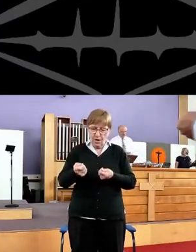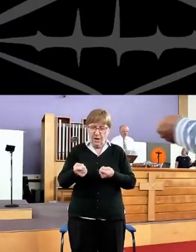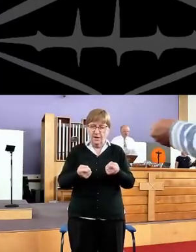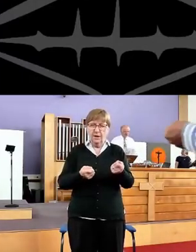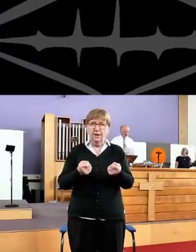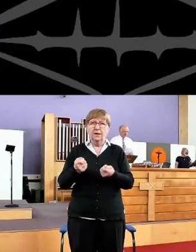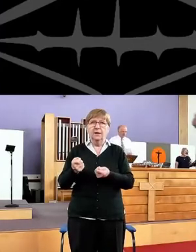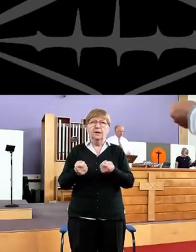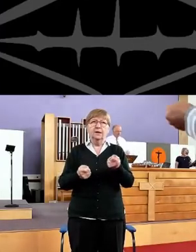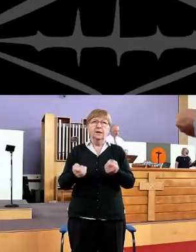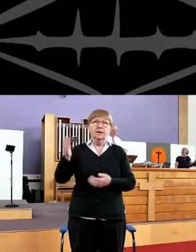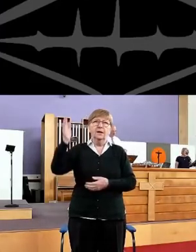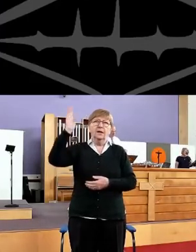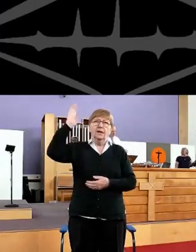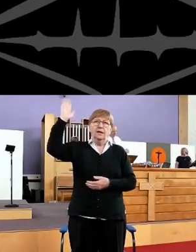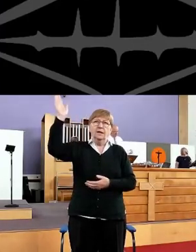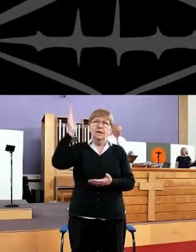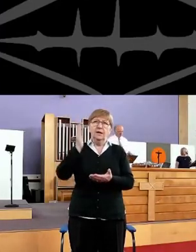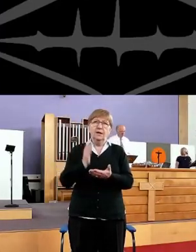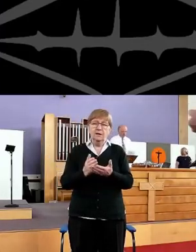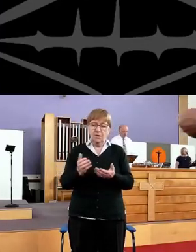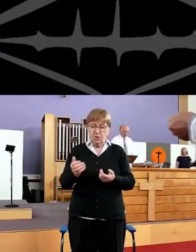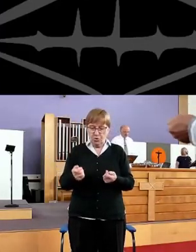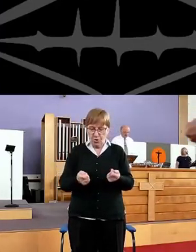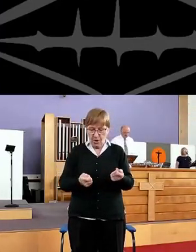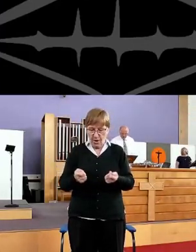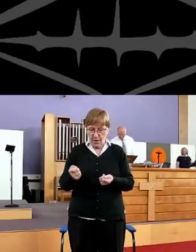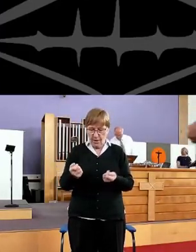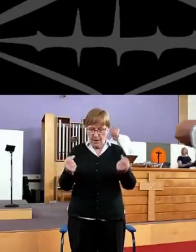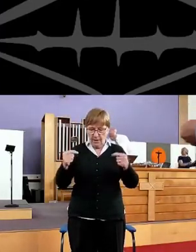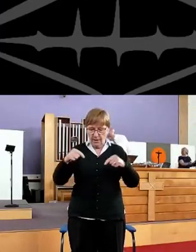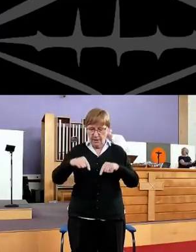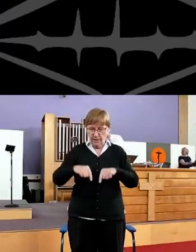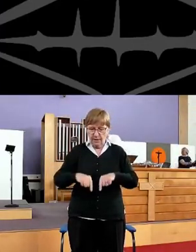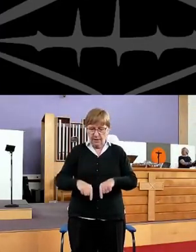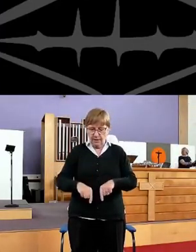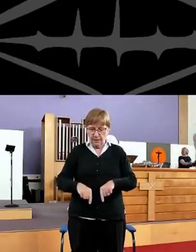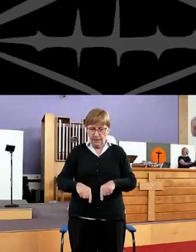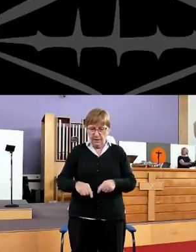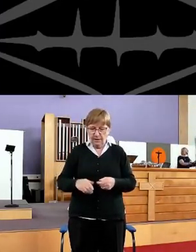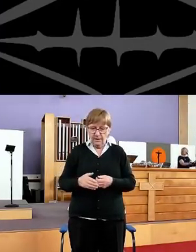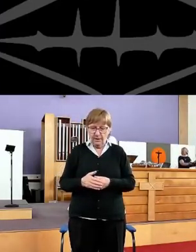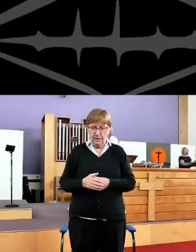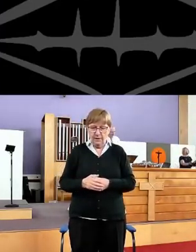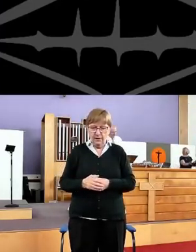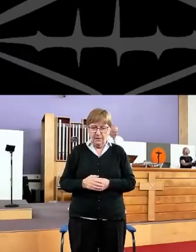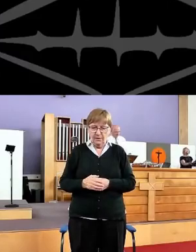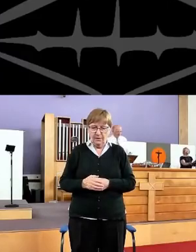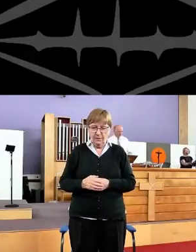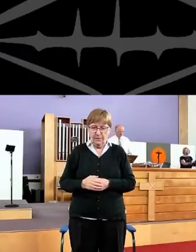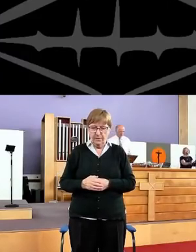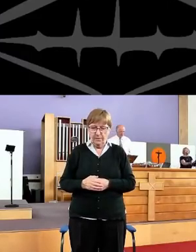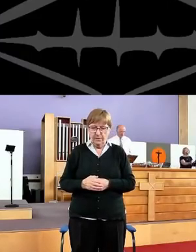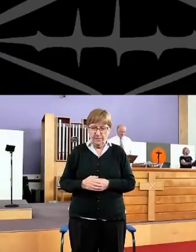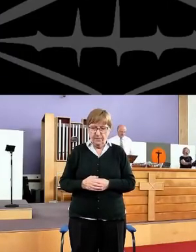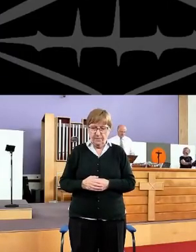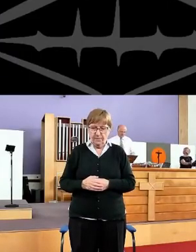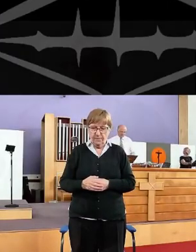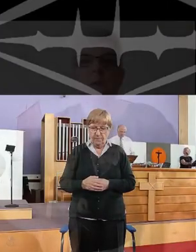waiting He is waiting I